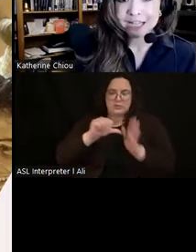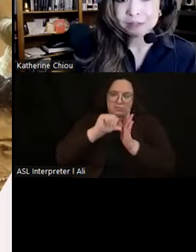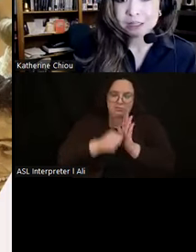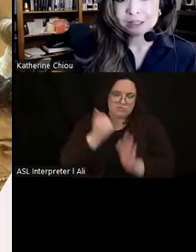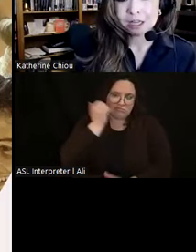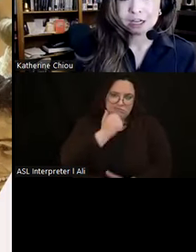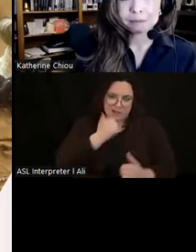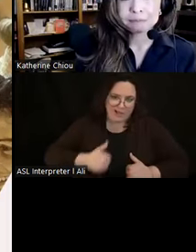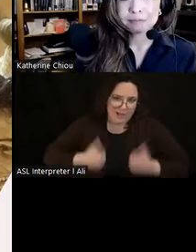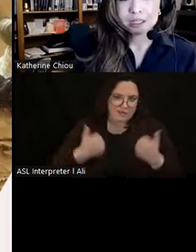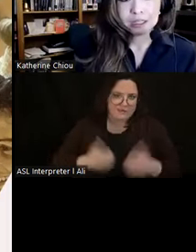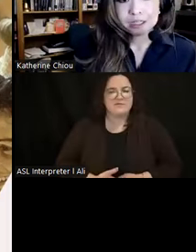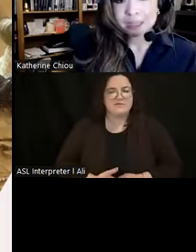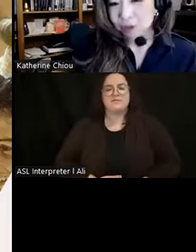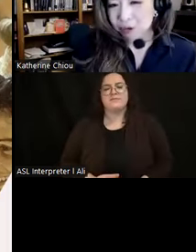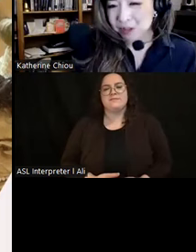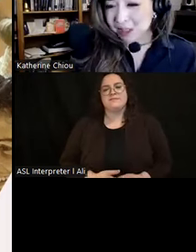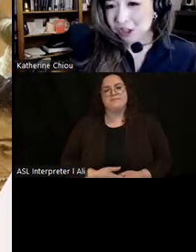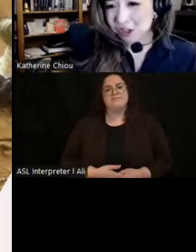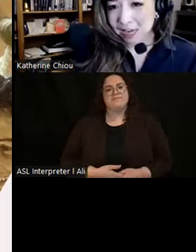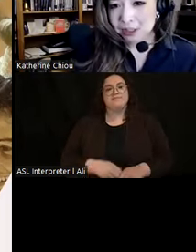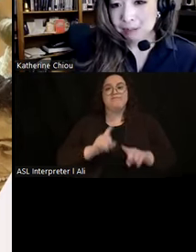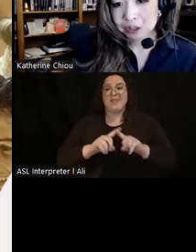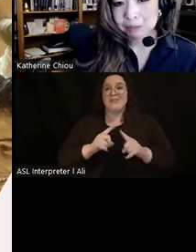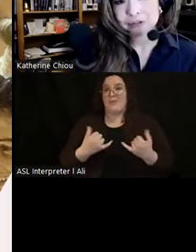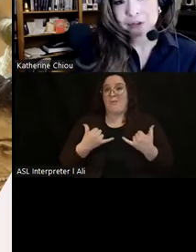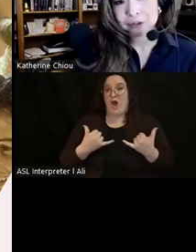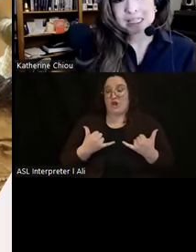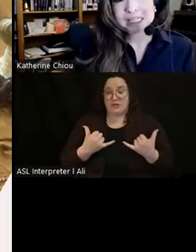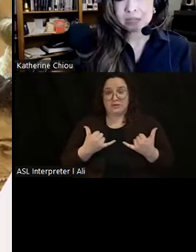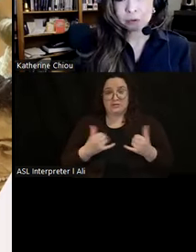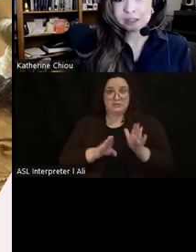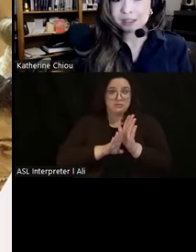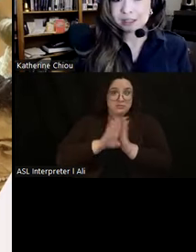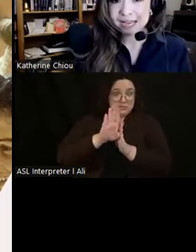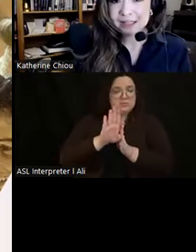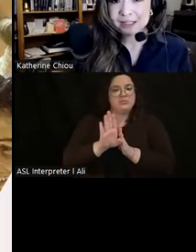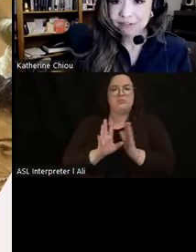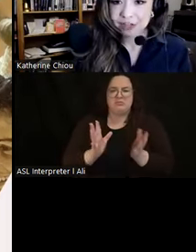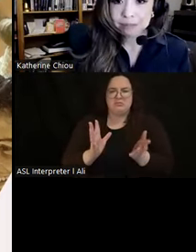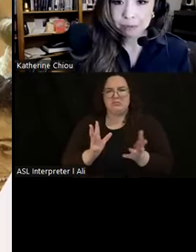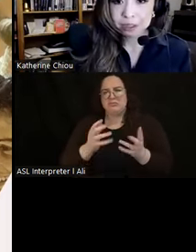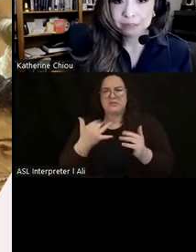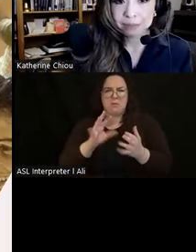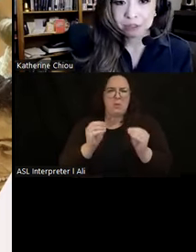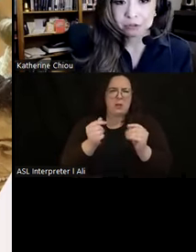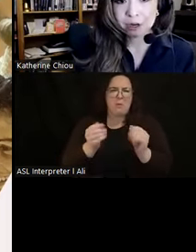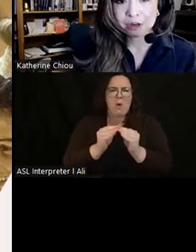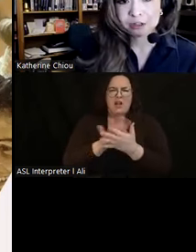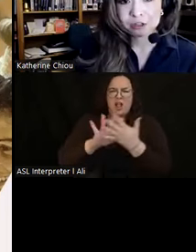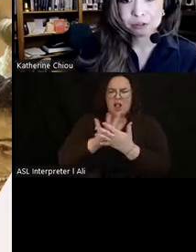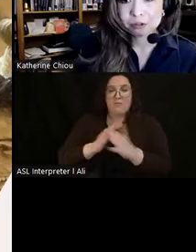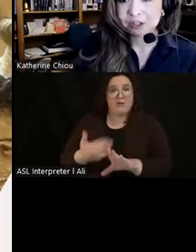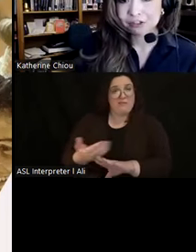advancements. Some of those distinctions have disappeared, but food is, and was in the past, a very important boundary